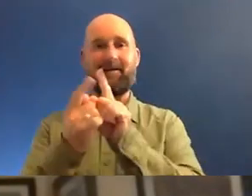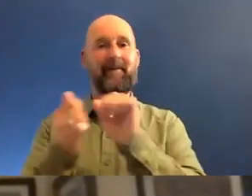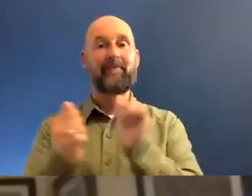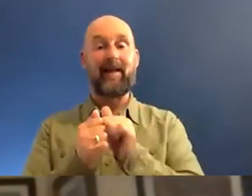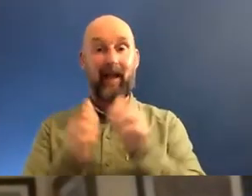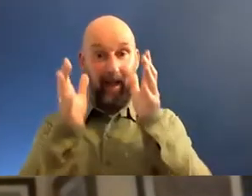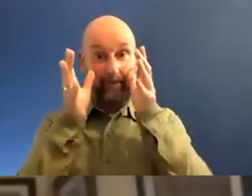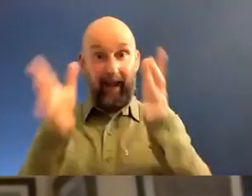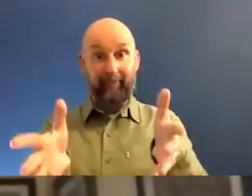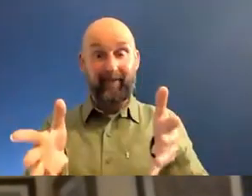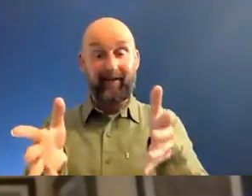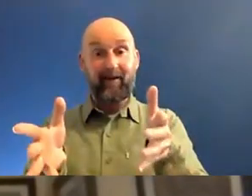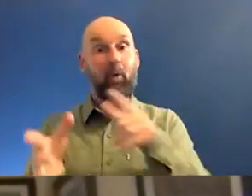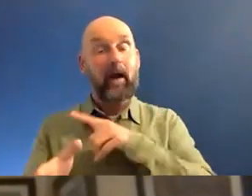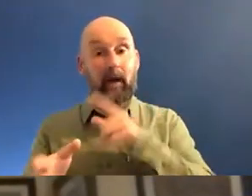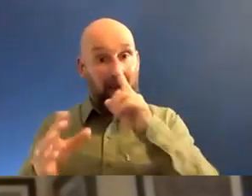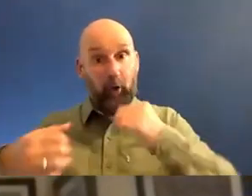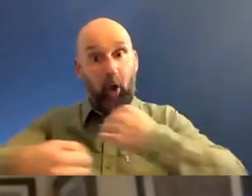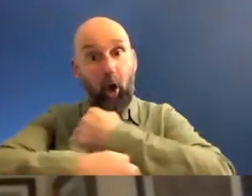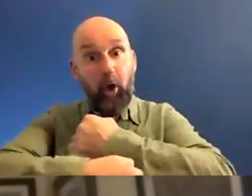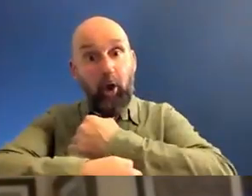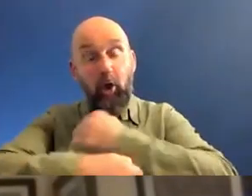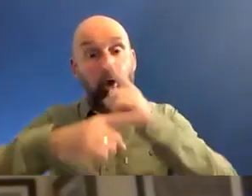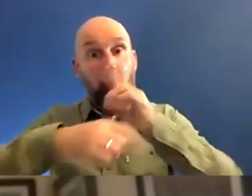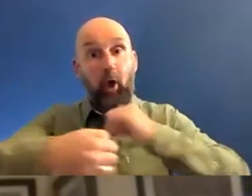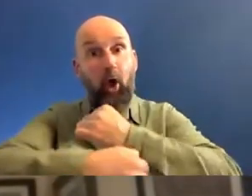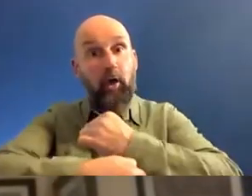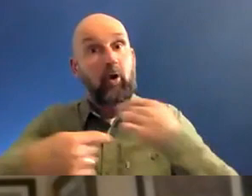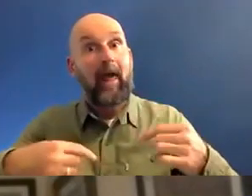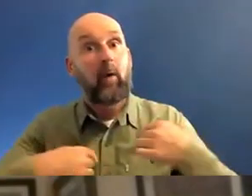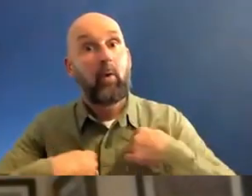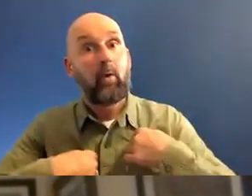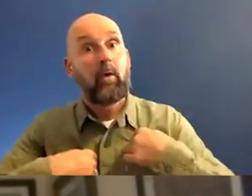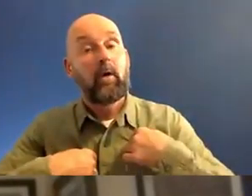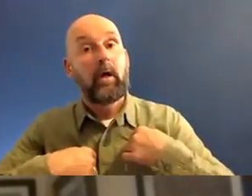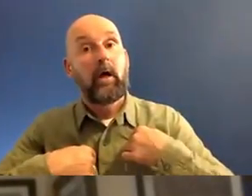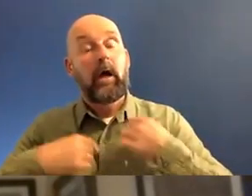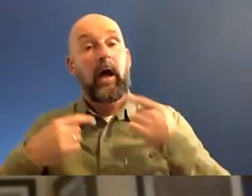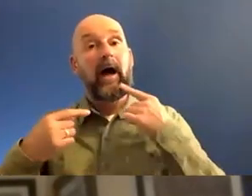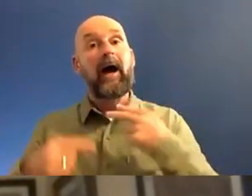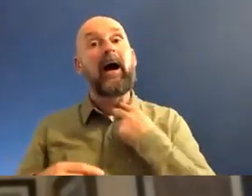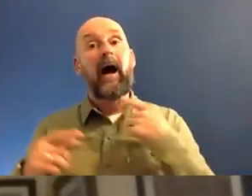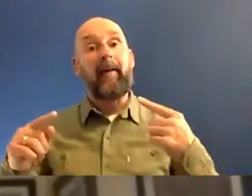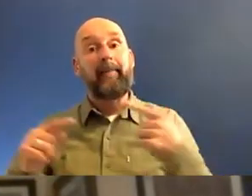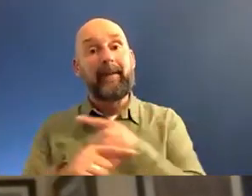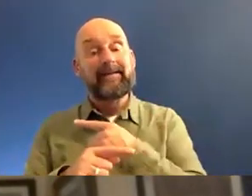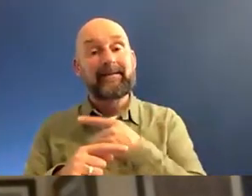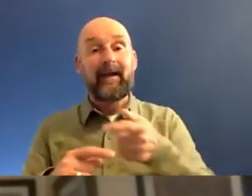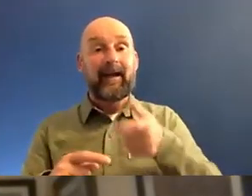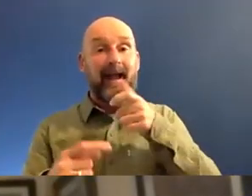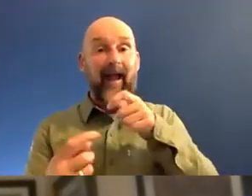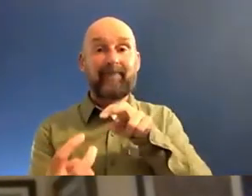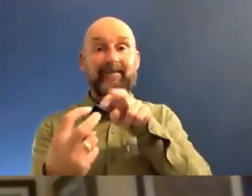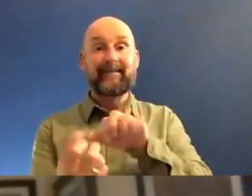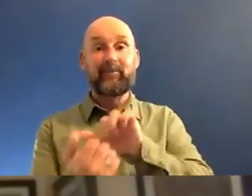crying, because I couldn't hug them. You know, and I just I realised how much I I miss sitting in a cafe with a